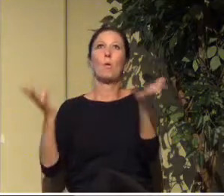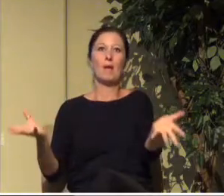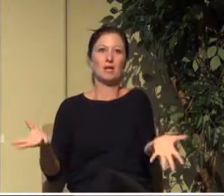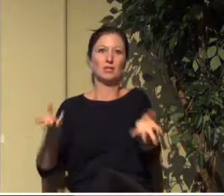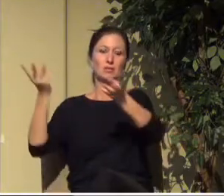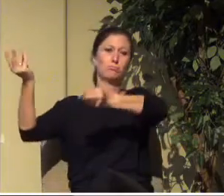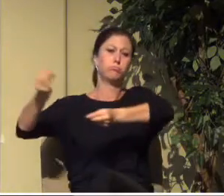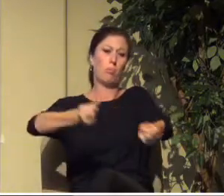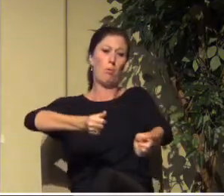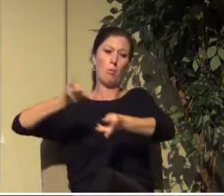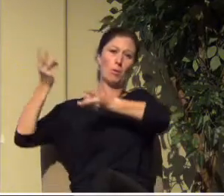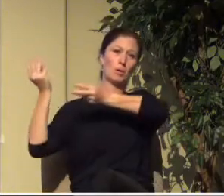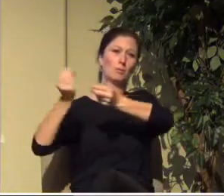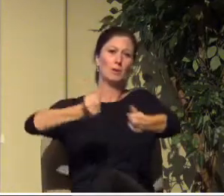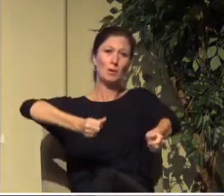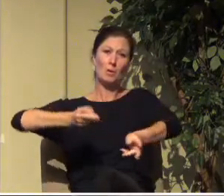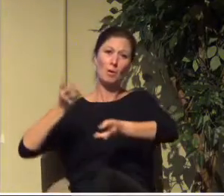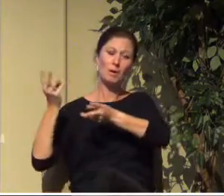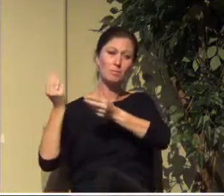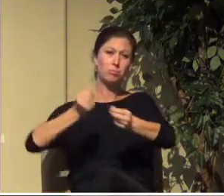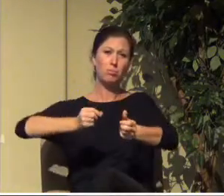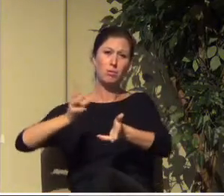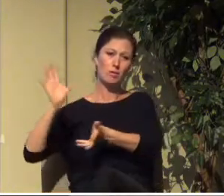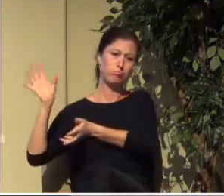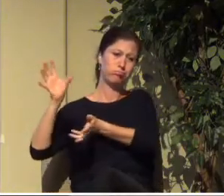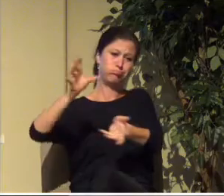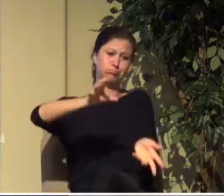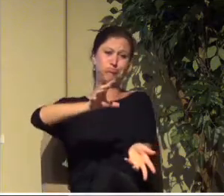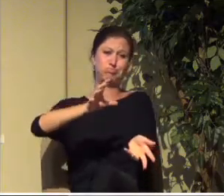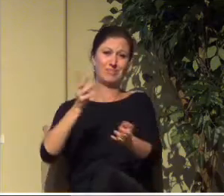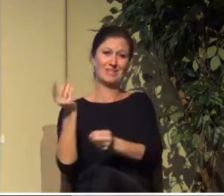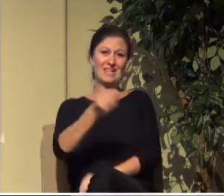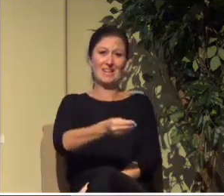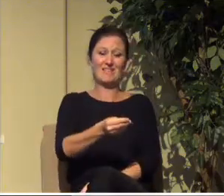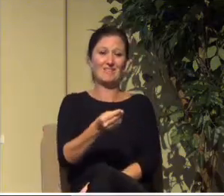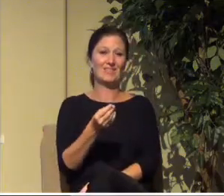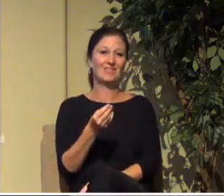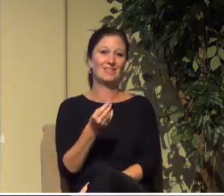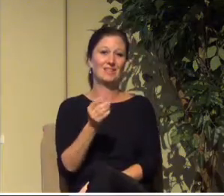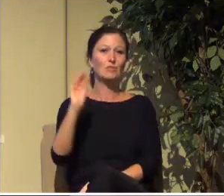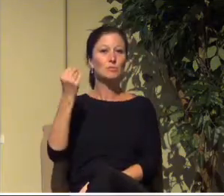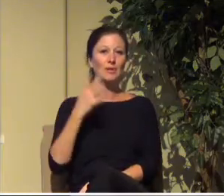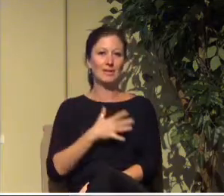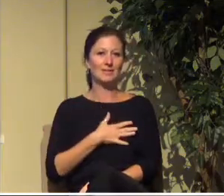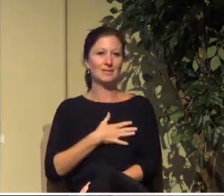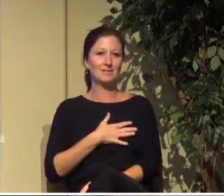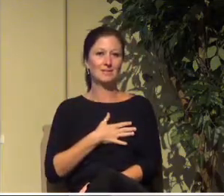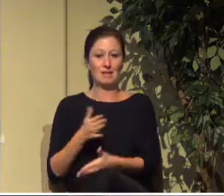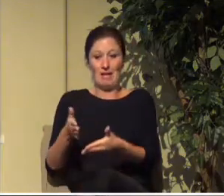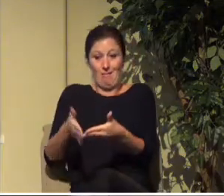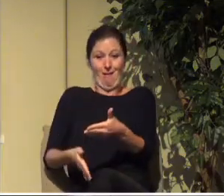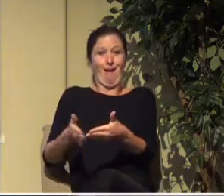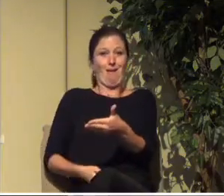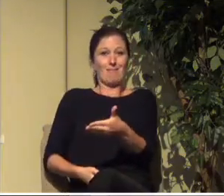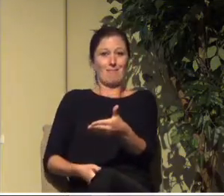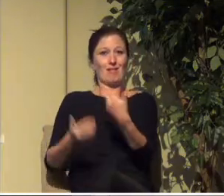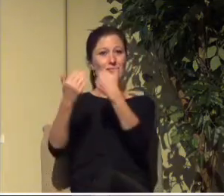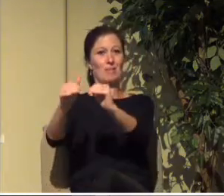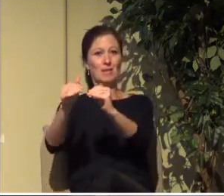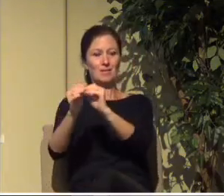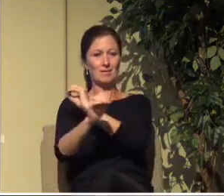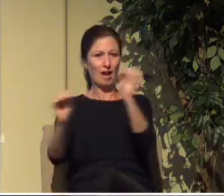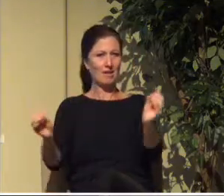the grace that we need through Jesus Christ at the cross. There is no end to God's grace for you in Christ.